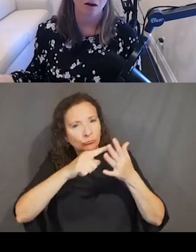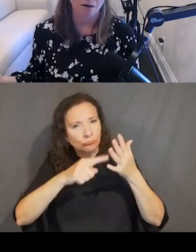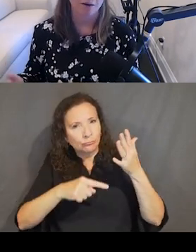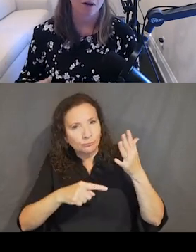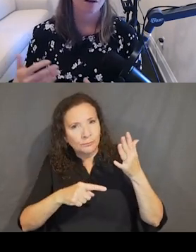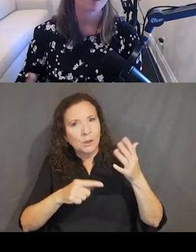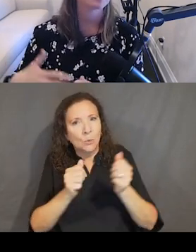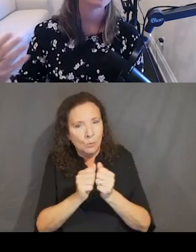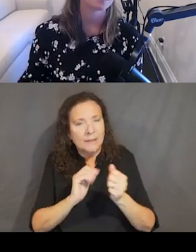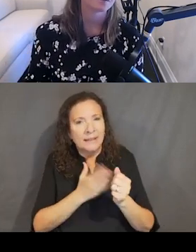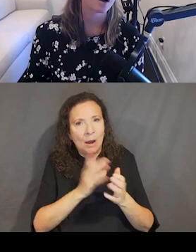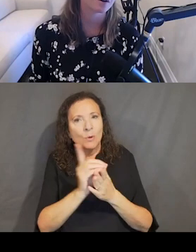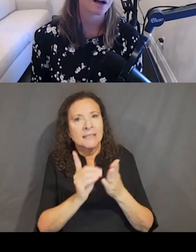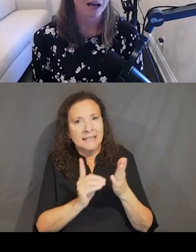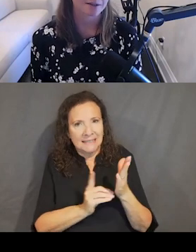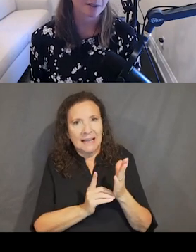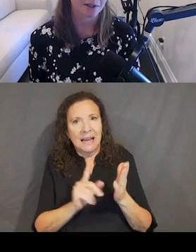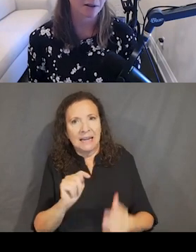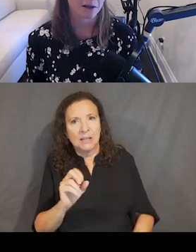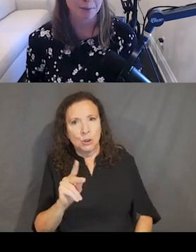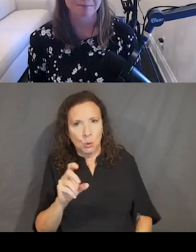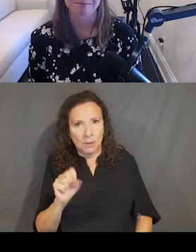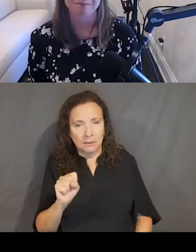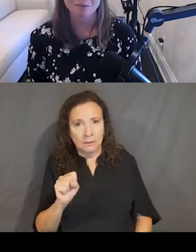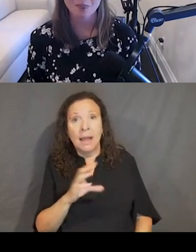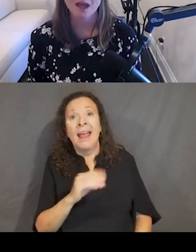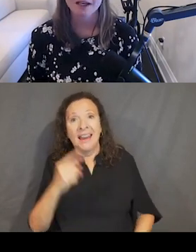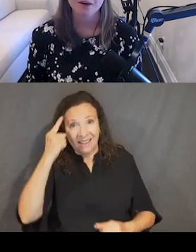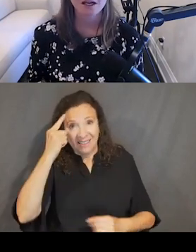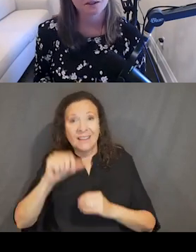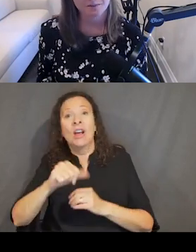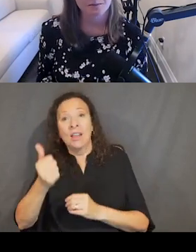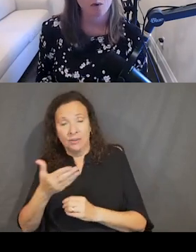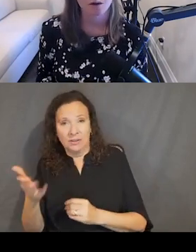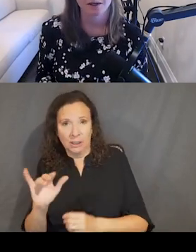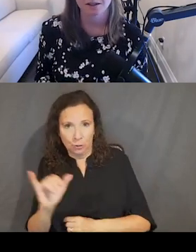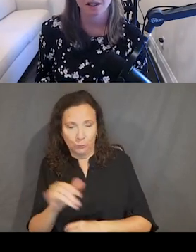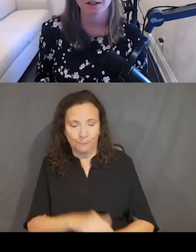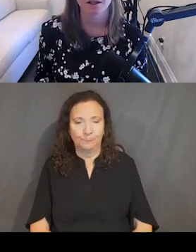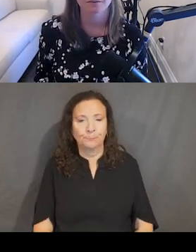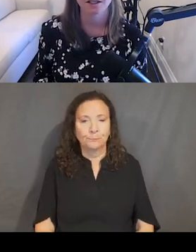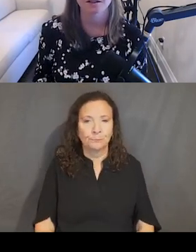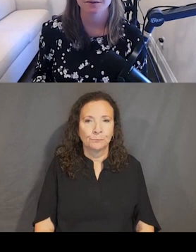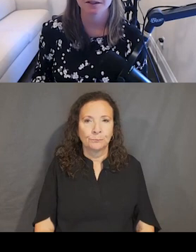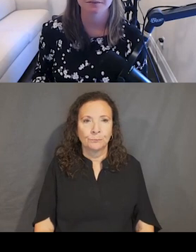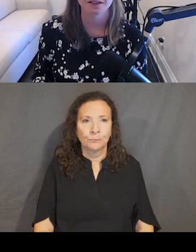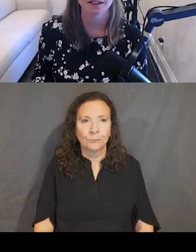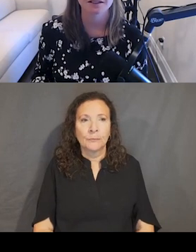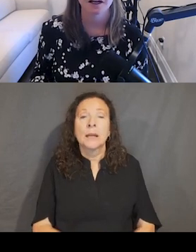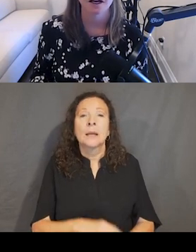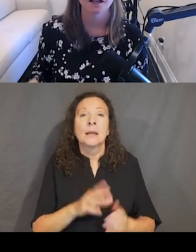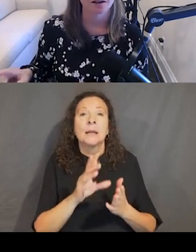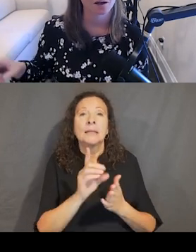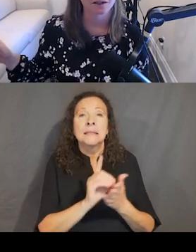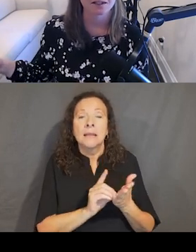again, not all. There are completely lots of other aspects we need to think about. Now, I am going to speak more about design and documentation responsibilities